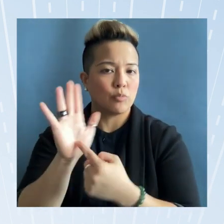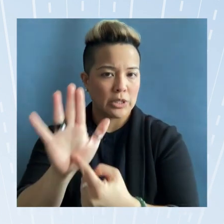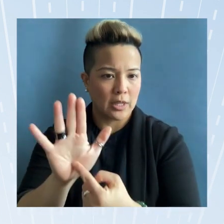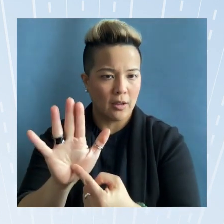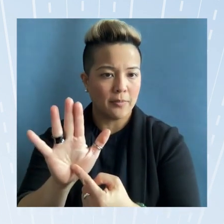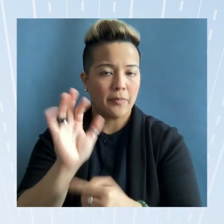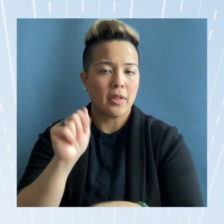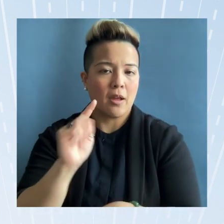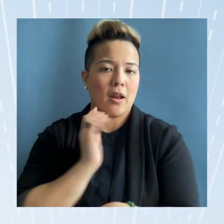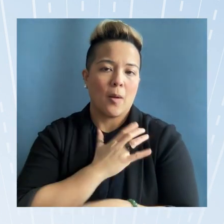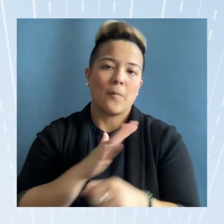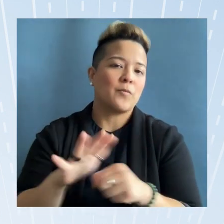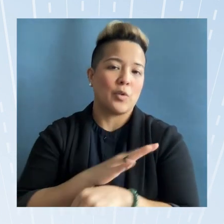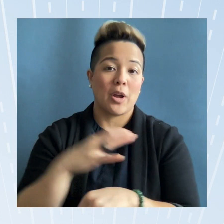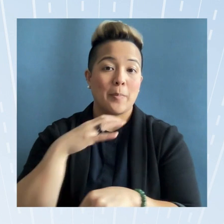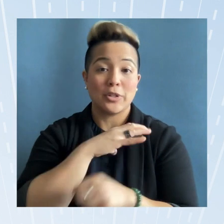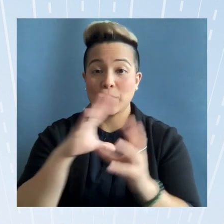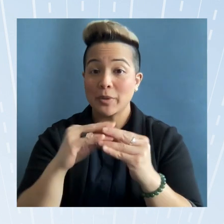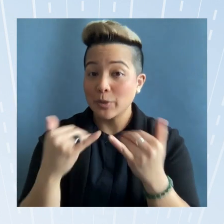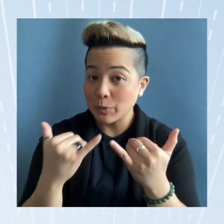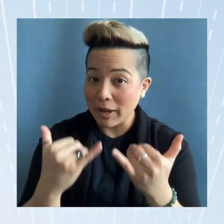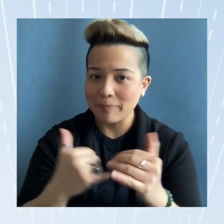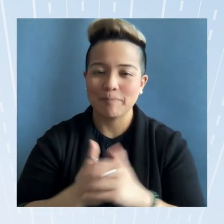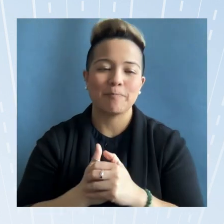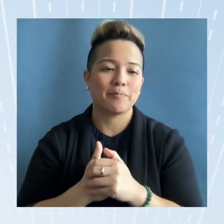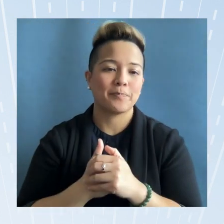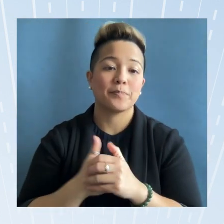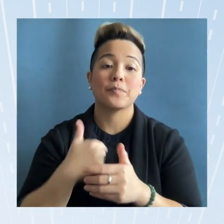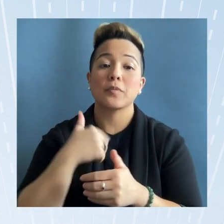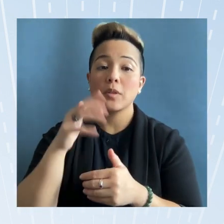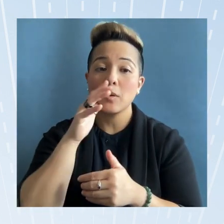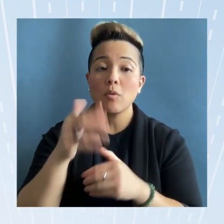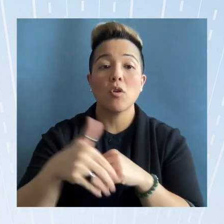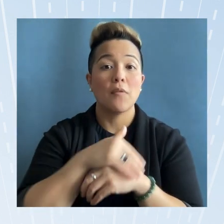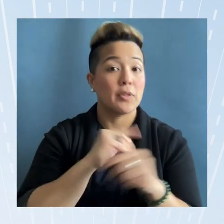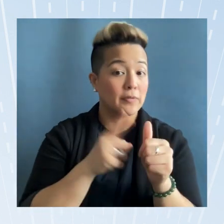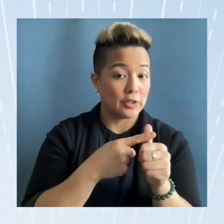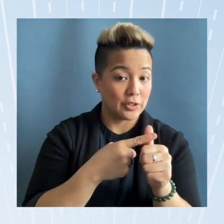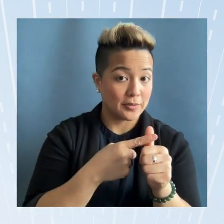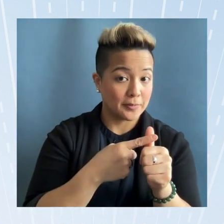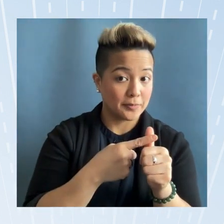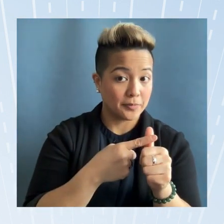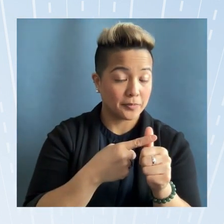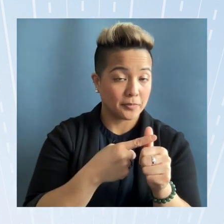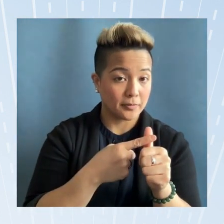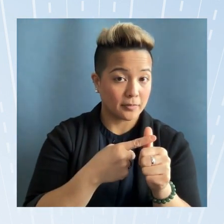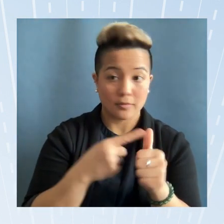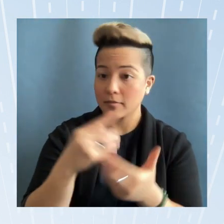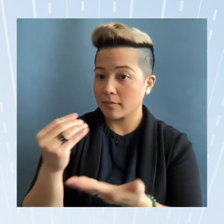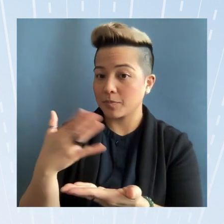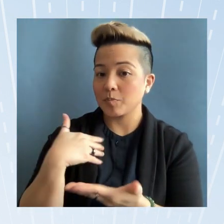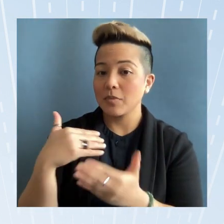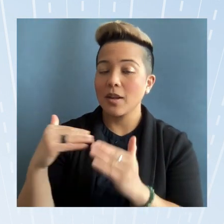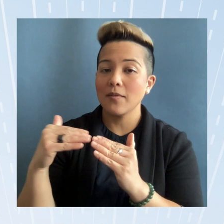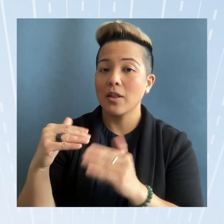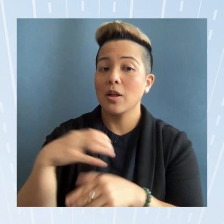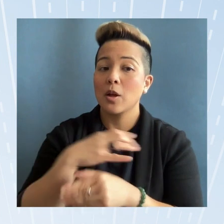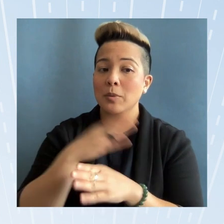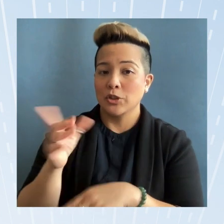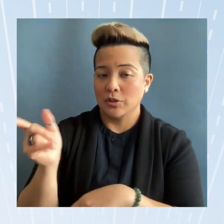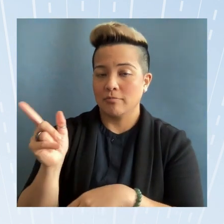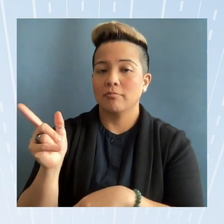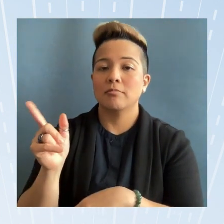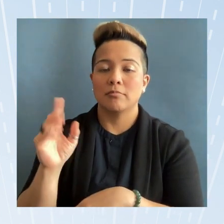our full commission meeting today I will cover the first and my fellow commissioner Emily will